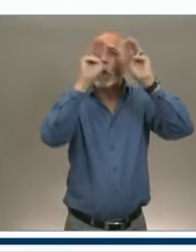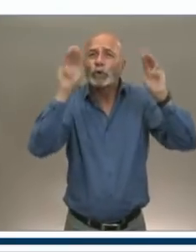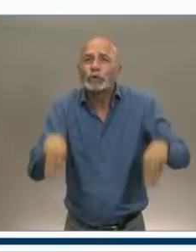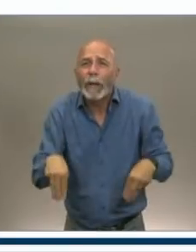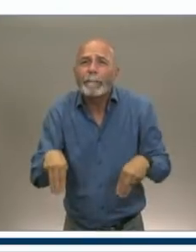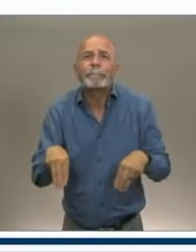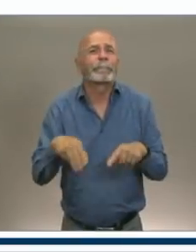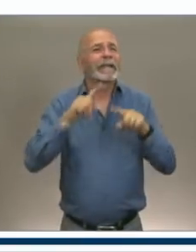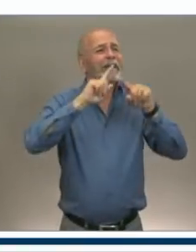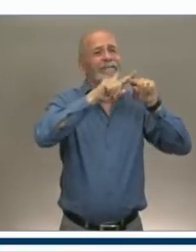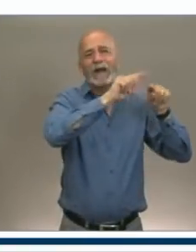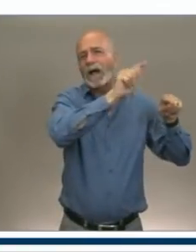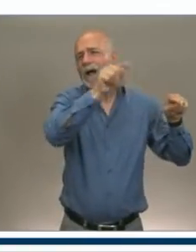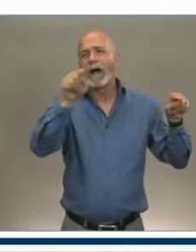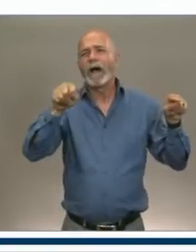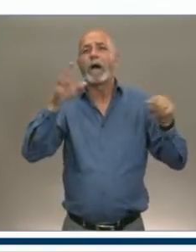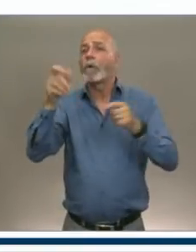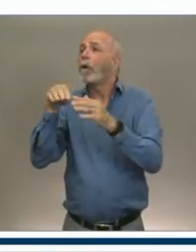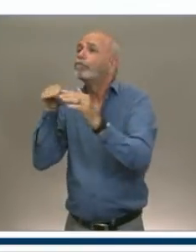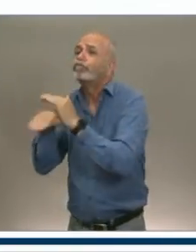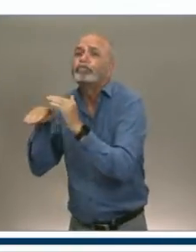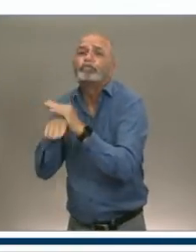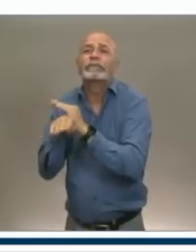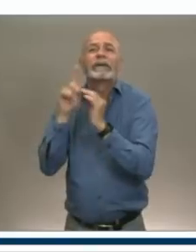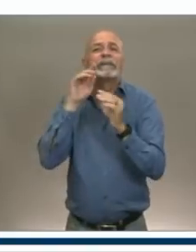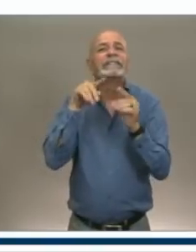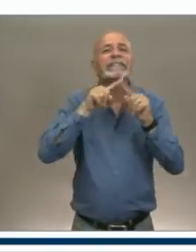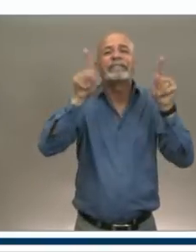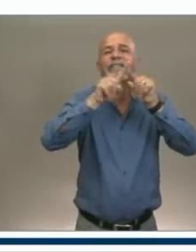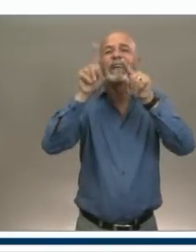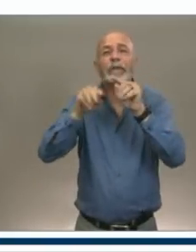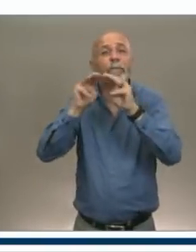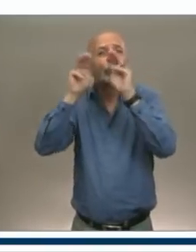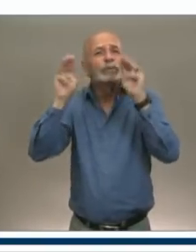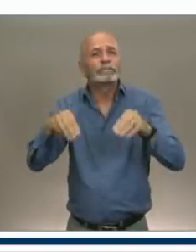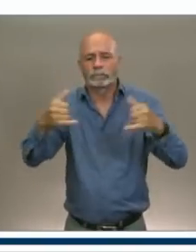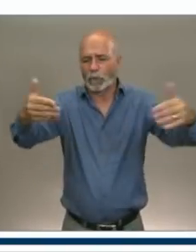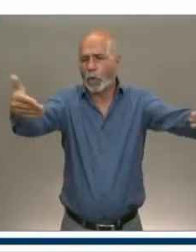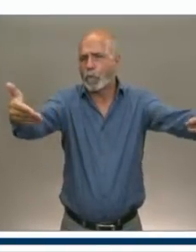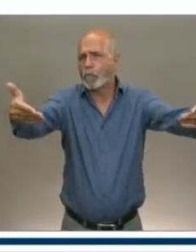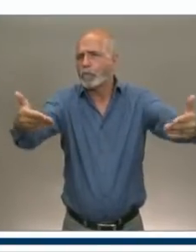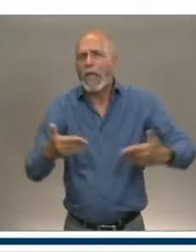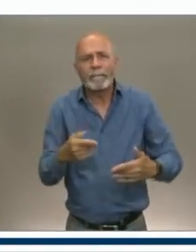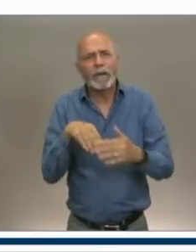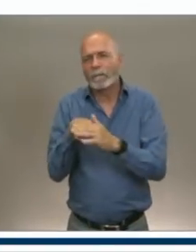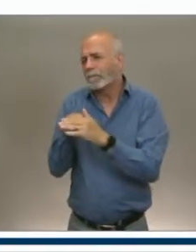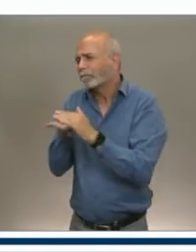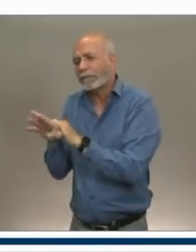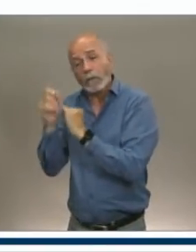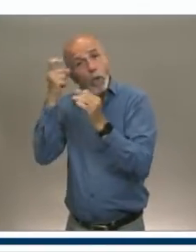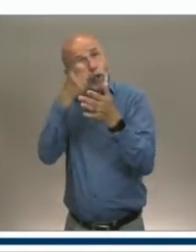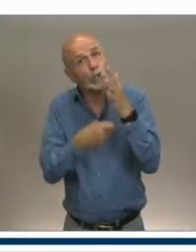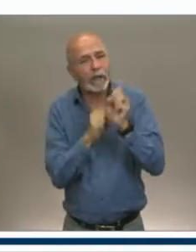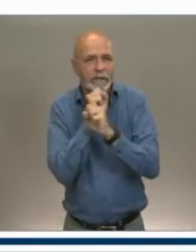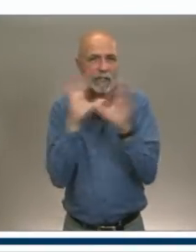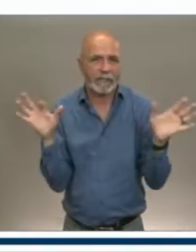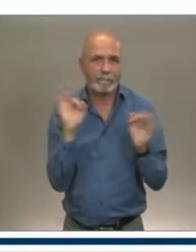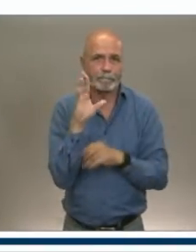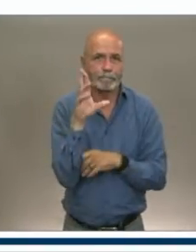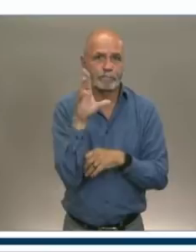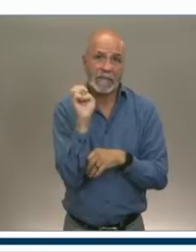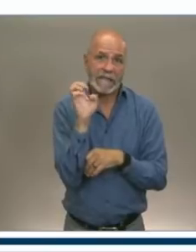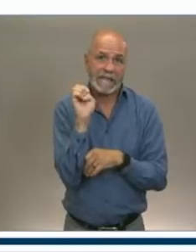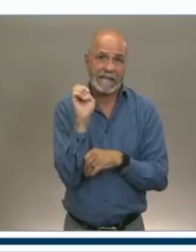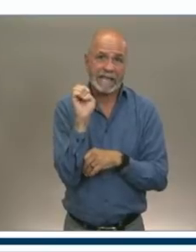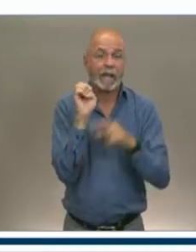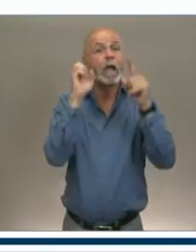all visitors to the 28 museums included in Nova Scotia's museum system and the two sites of the Art Gallery